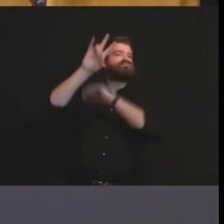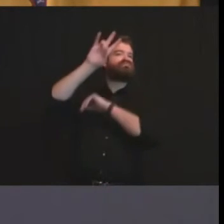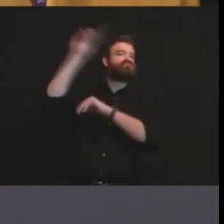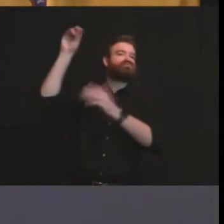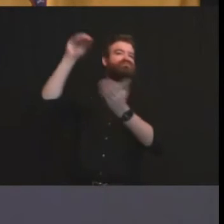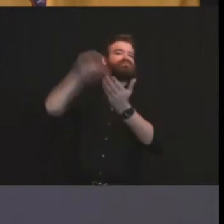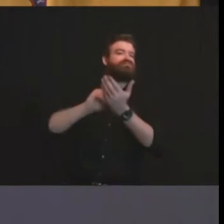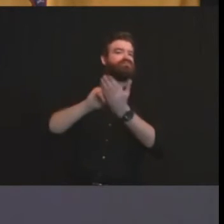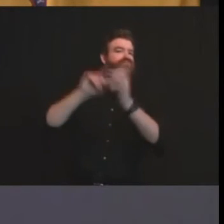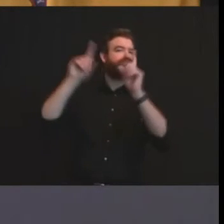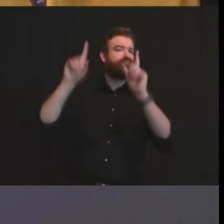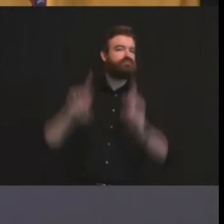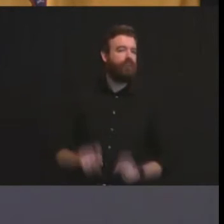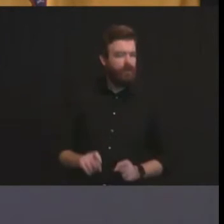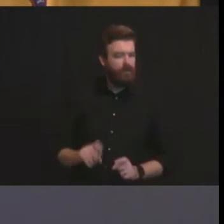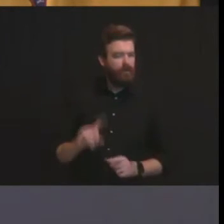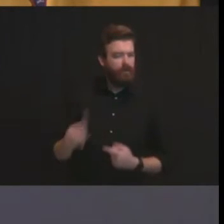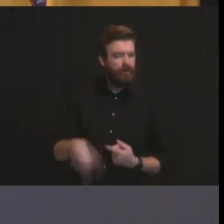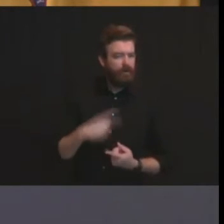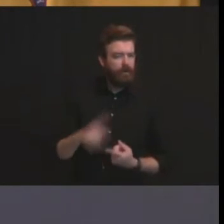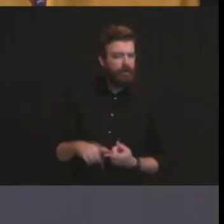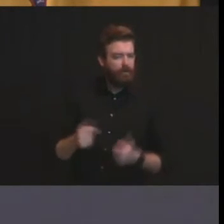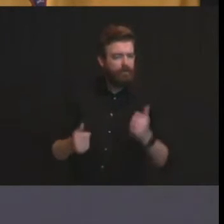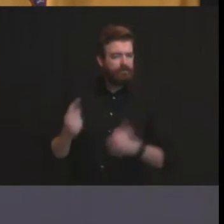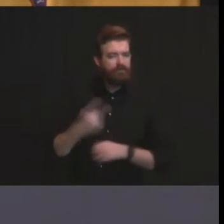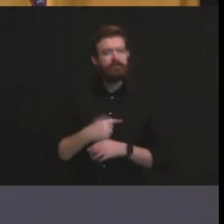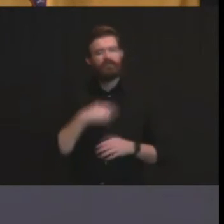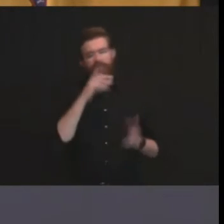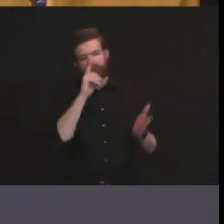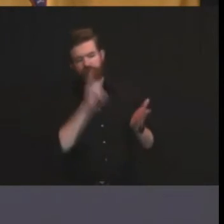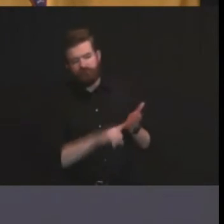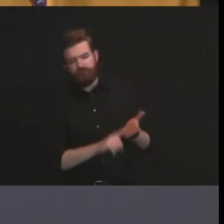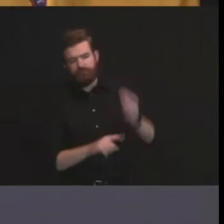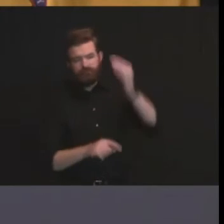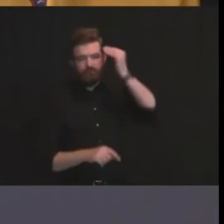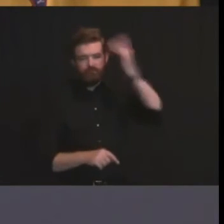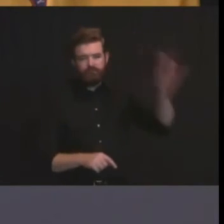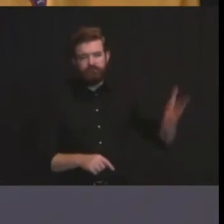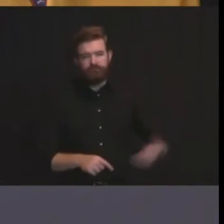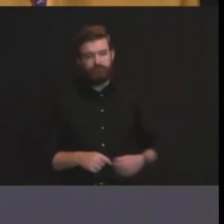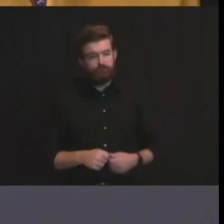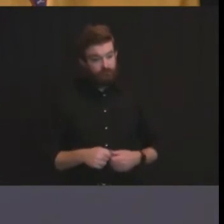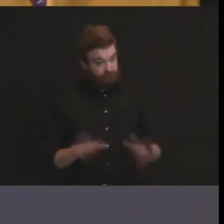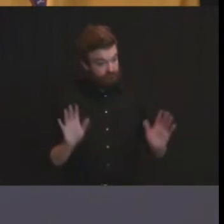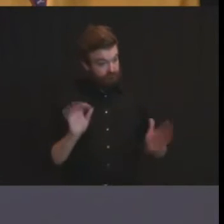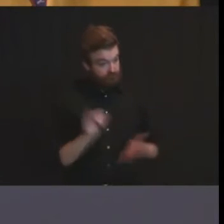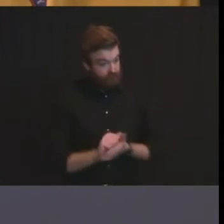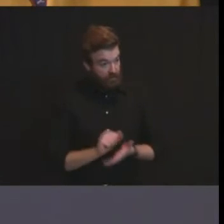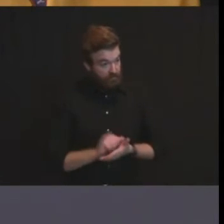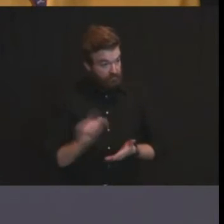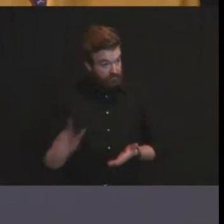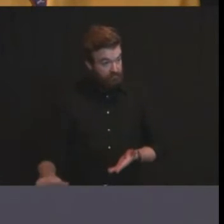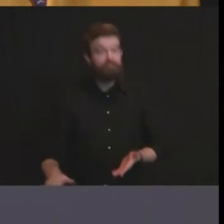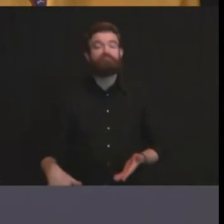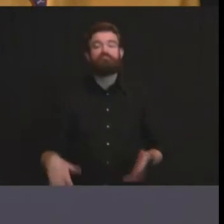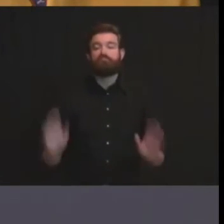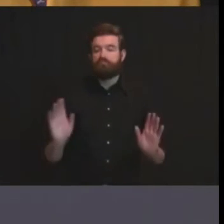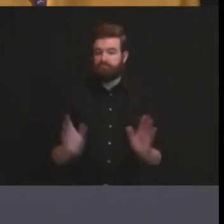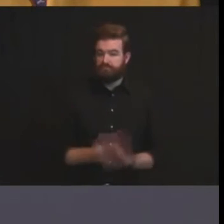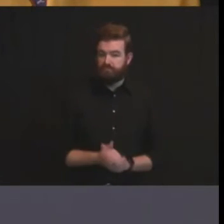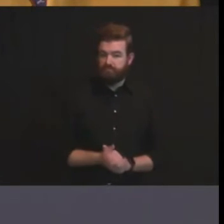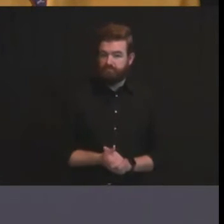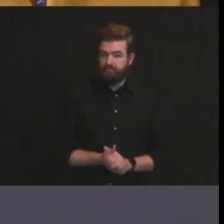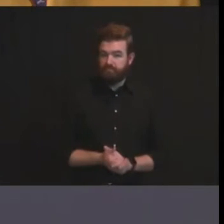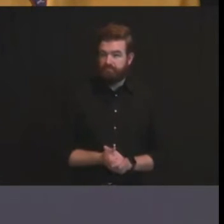after the uh press conference brett you're out you're out of your 20 opportunity so uh good news about the vaccine but